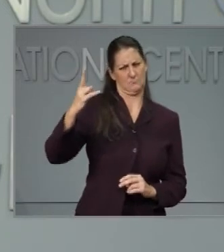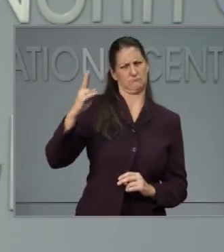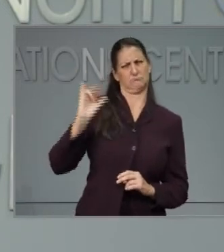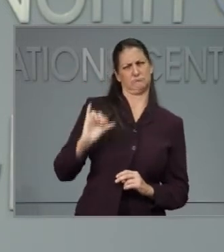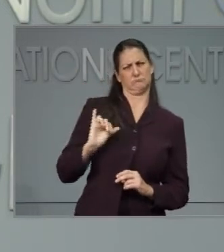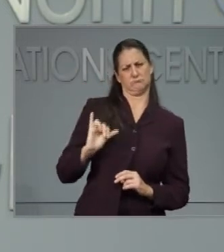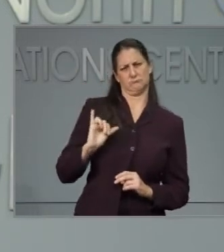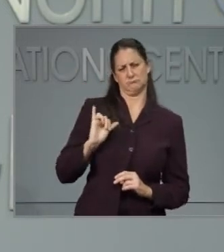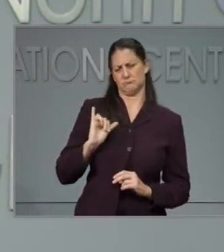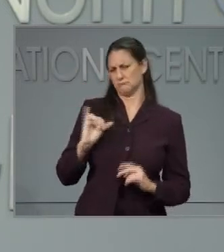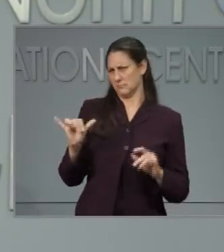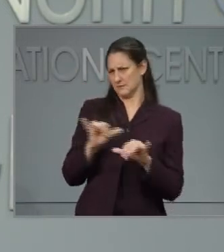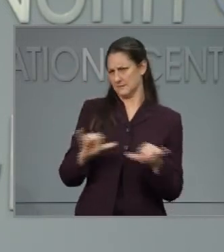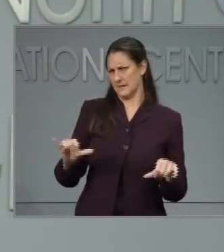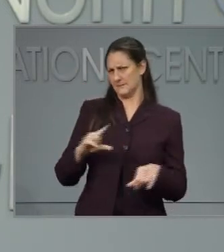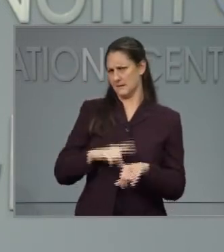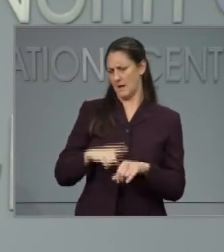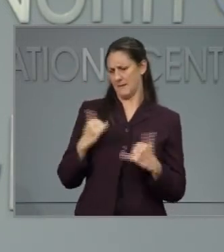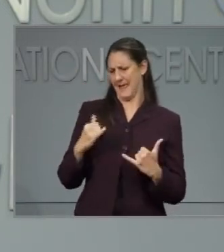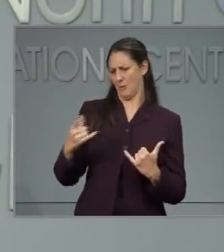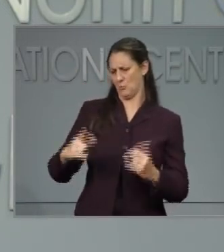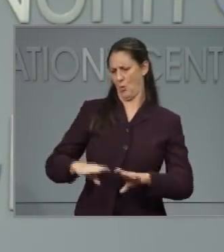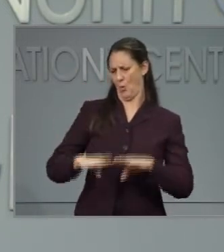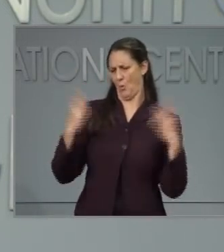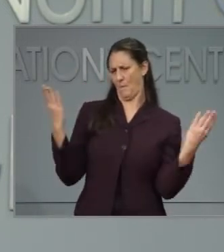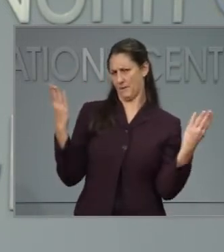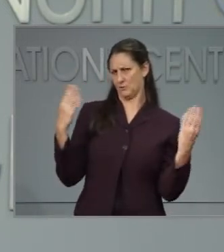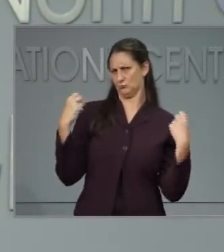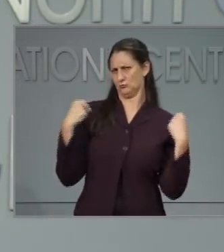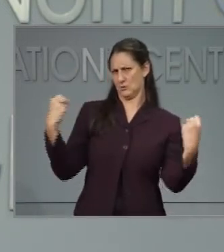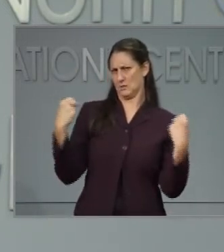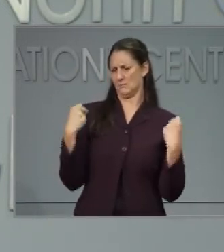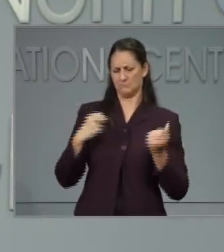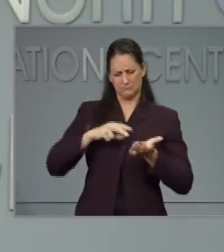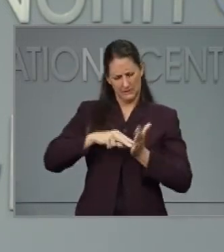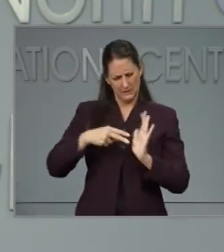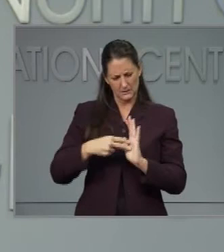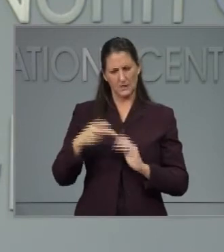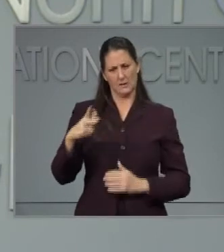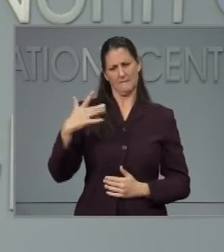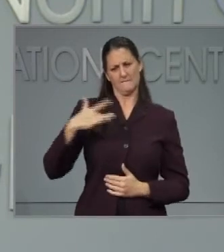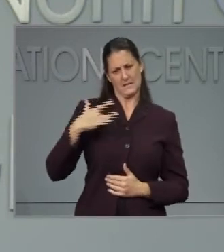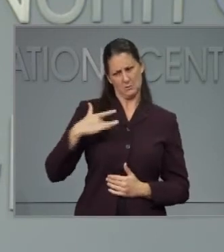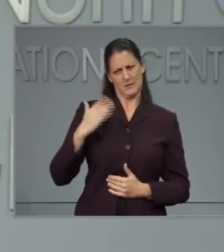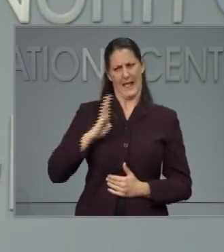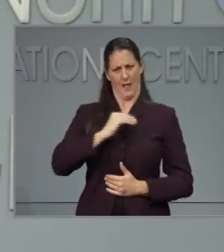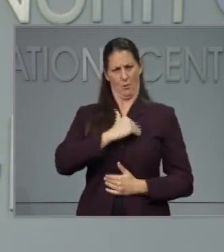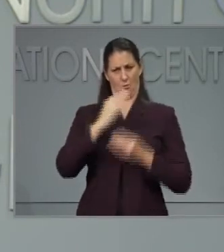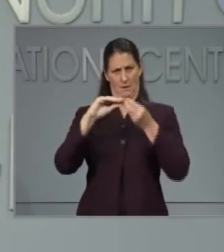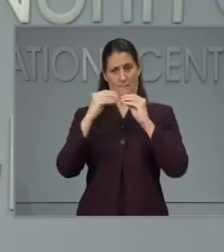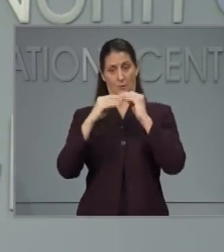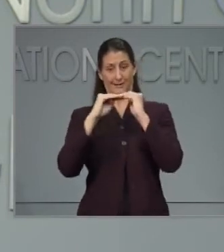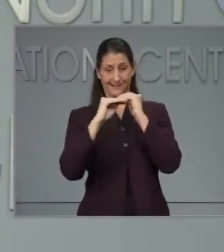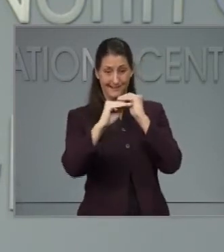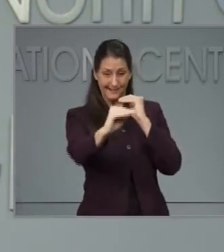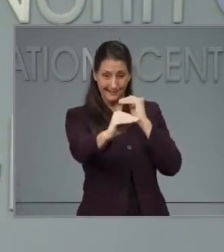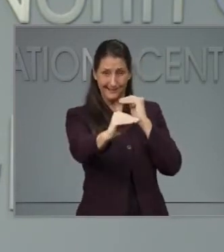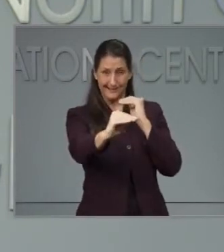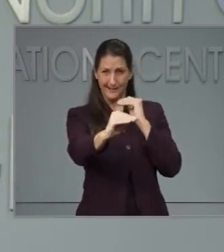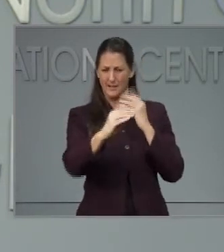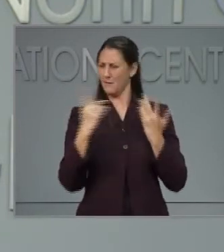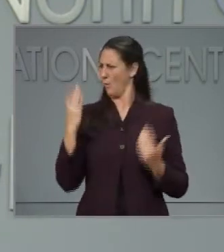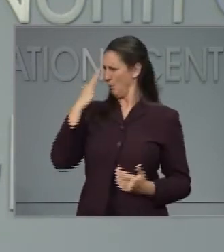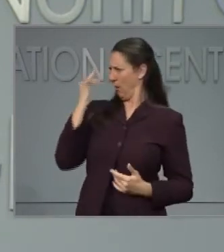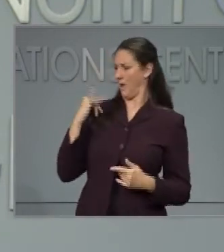gyms earlier, maybe with a reduced capacity even lower than 30 percent? Because our